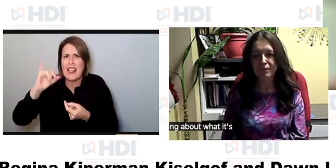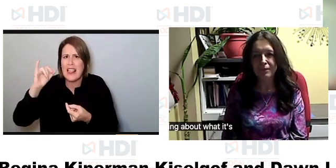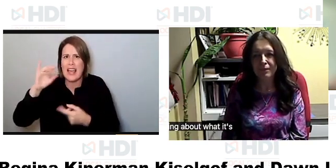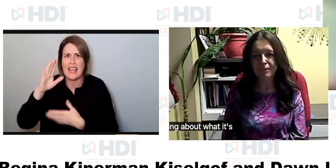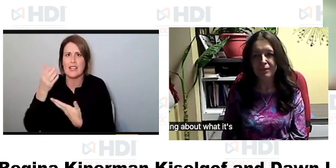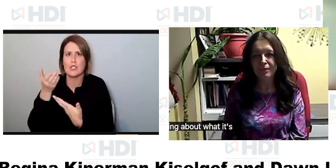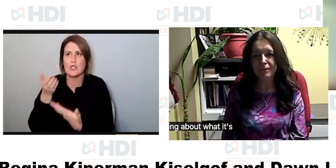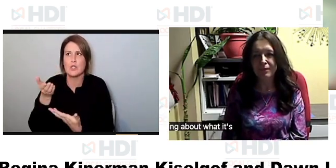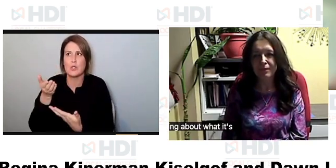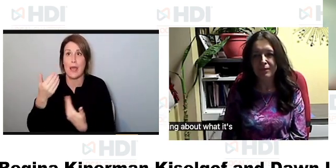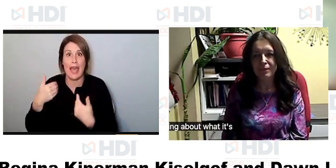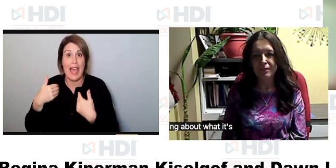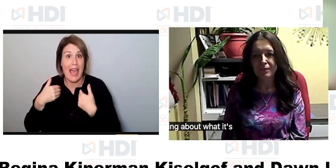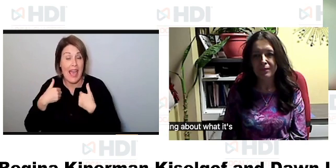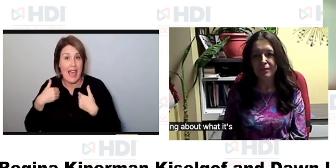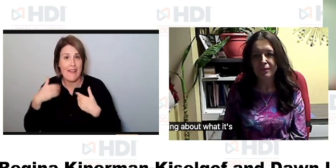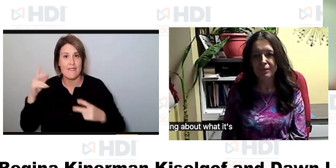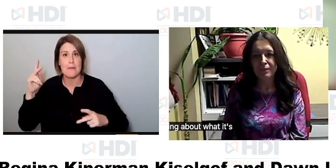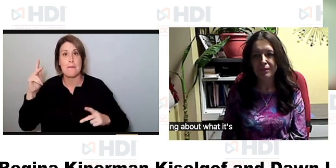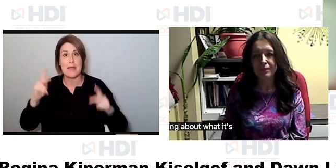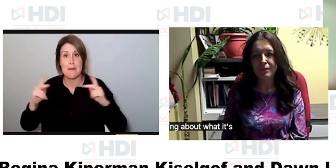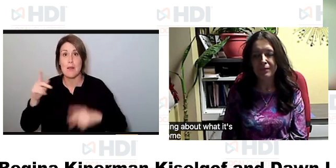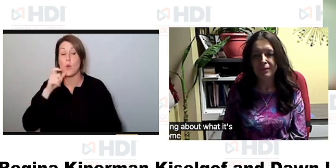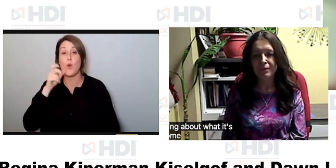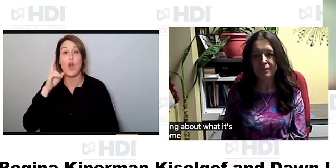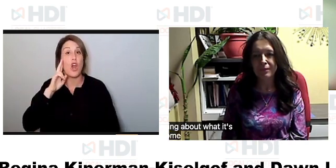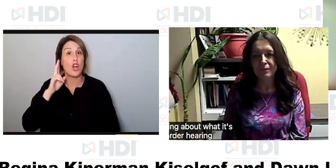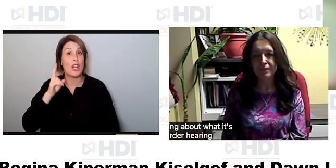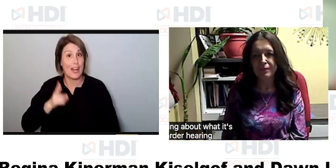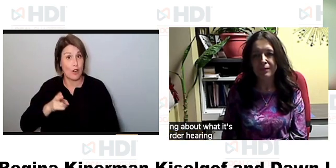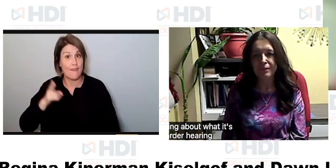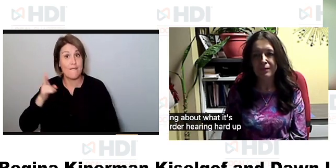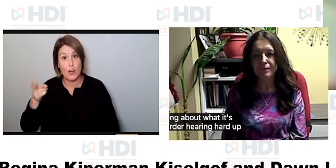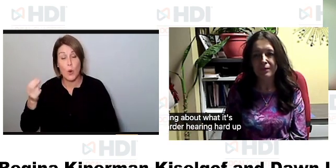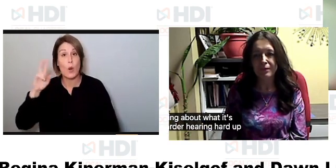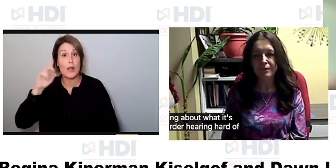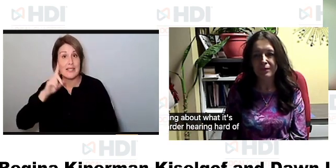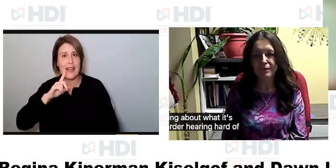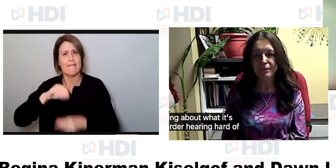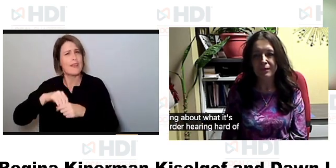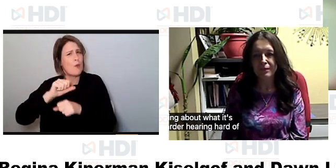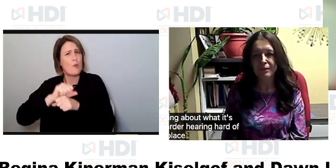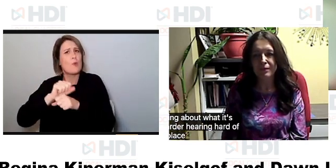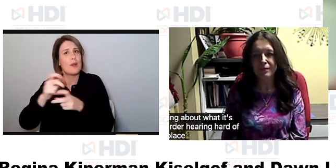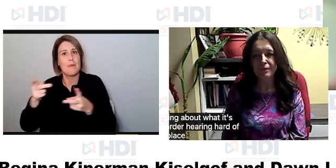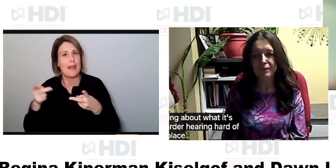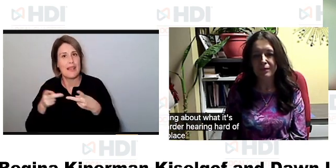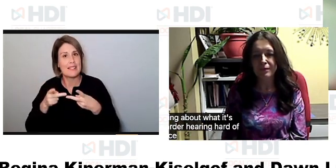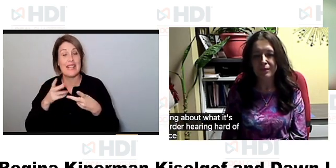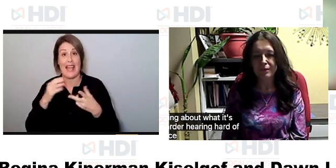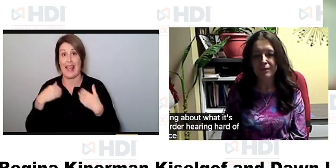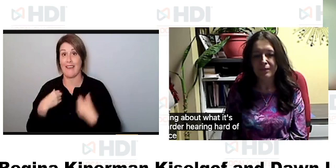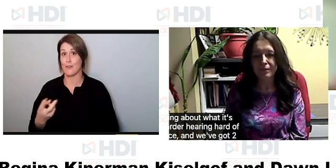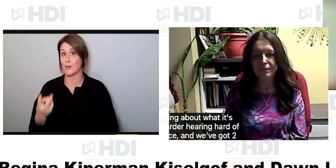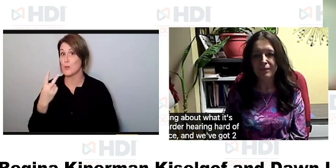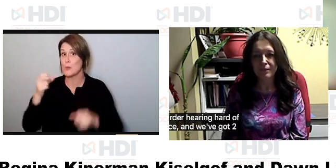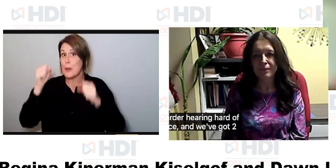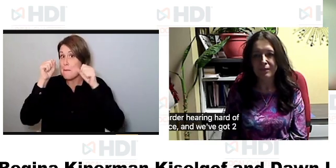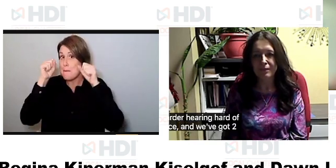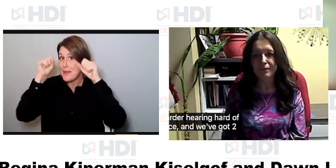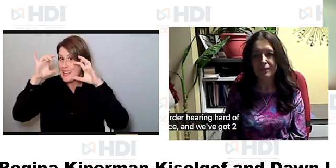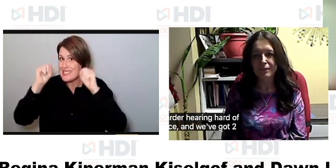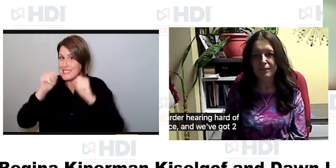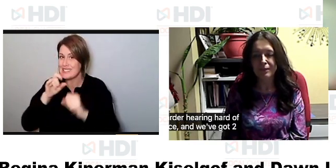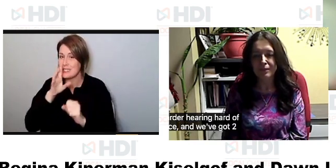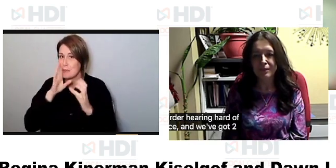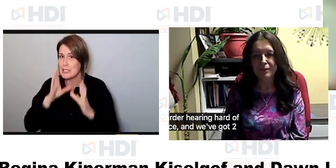um have people who are harder hearing hard of hearing or deaf in the workplace and we've got two amazing speakers